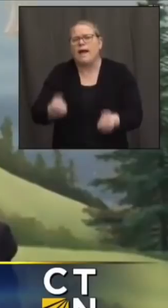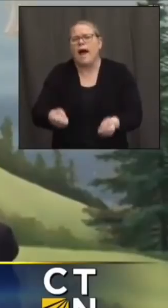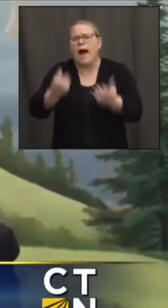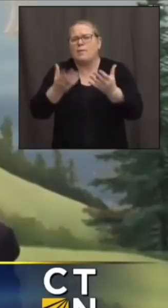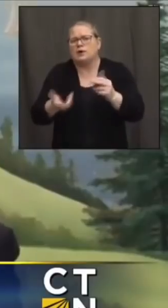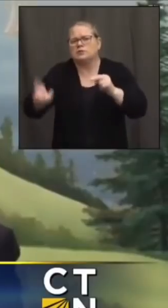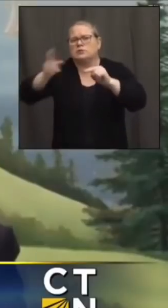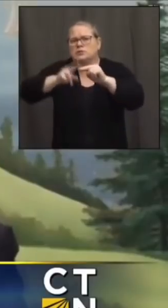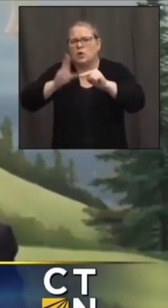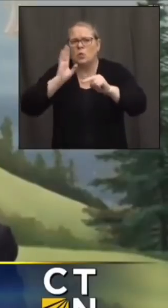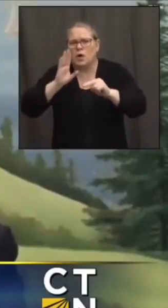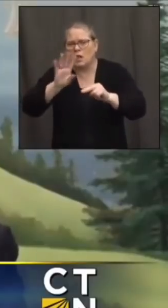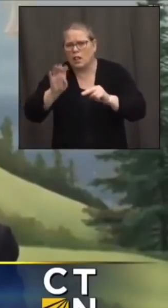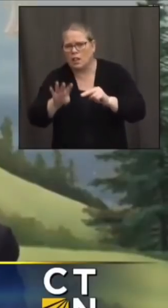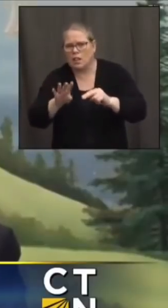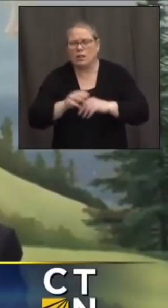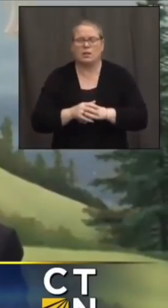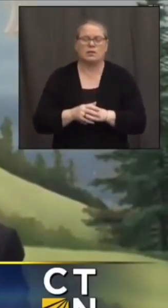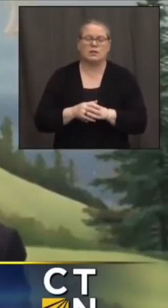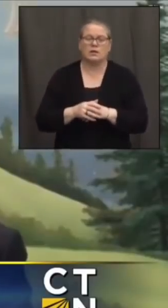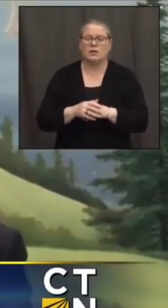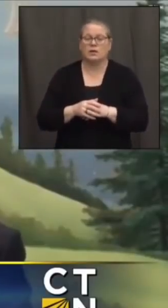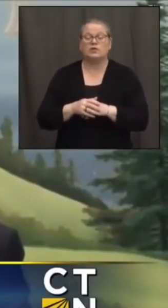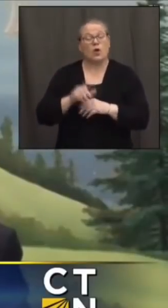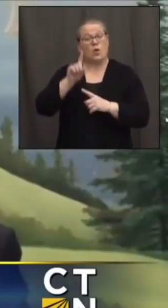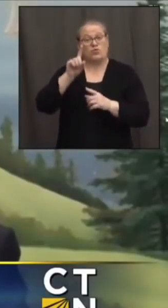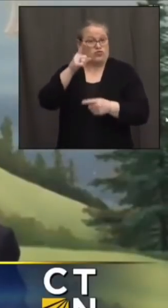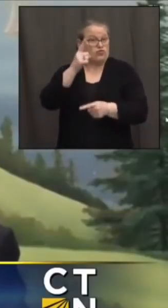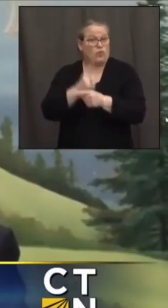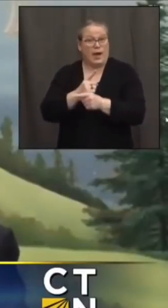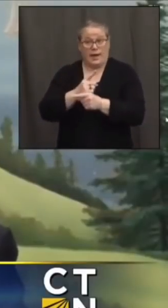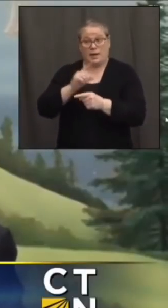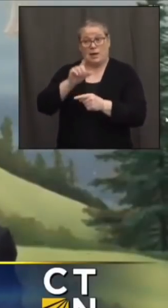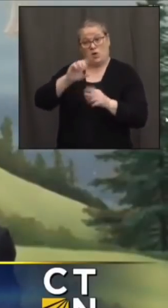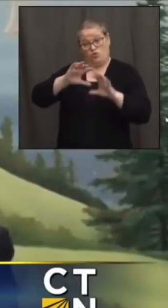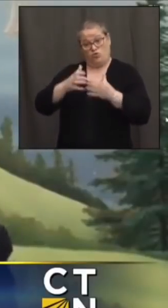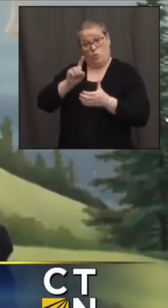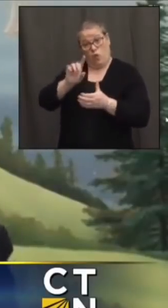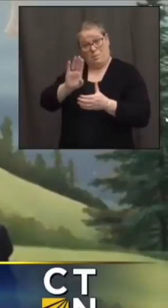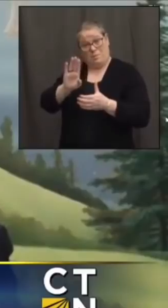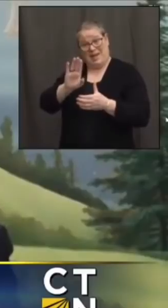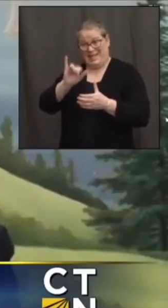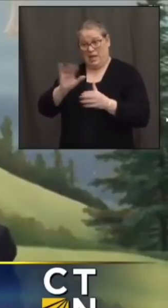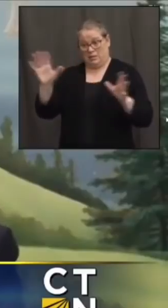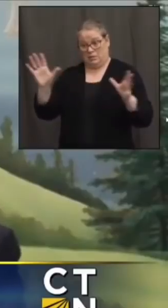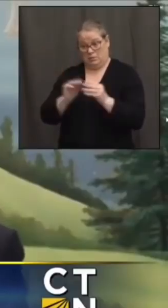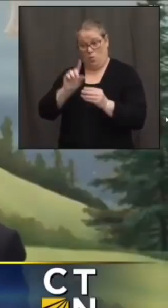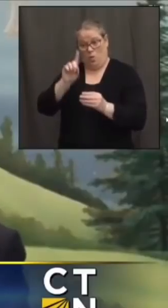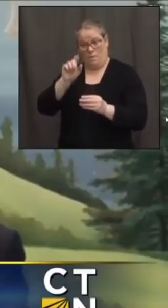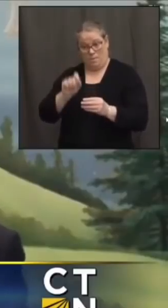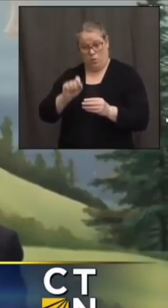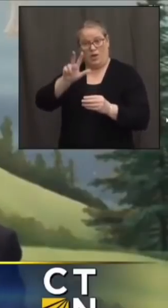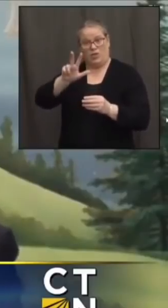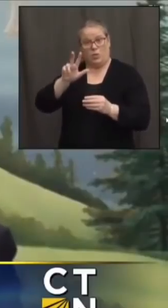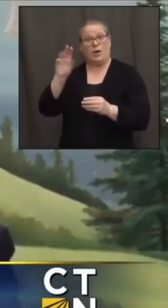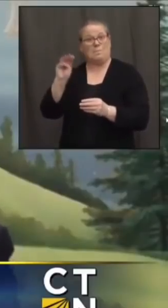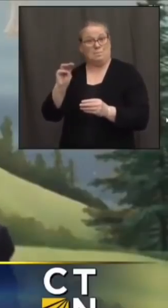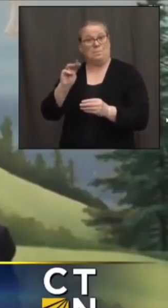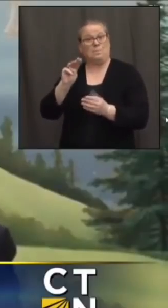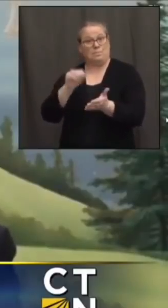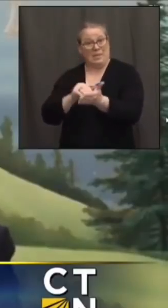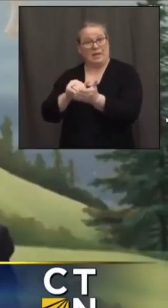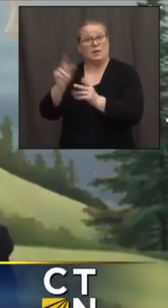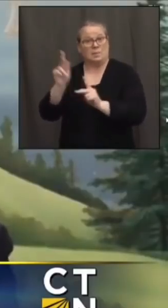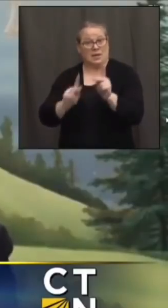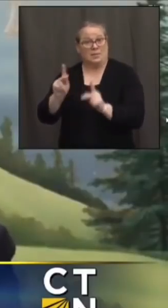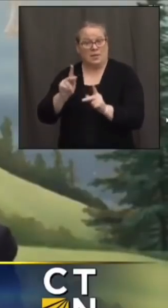of them actually want to take the vaccine obviously we're encouraging those people to take the vaccine we are finding that um older people are much